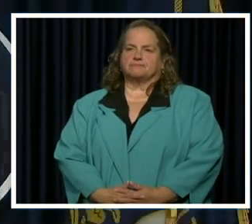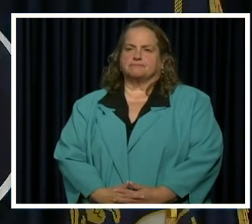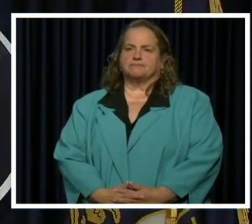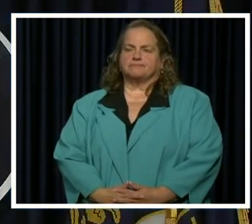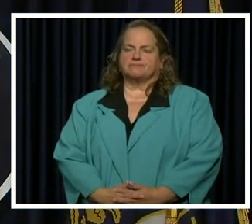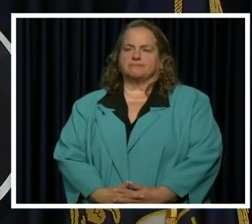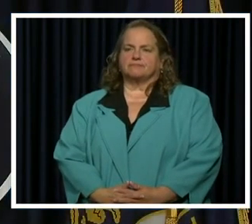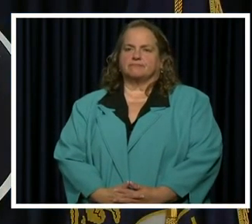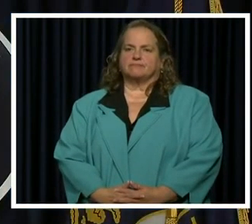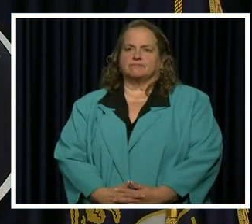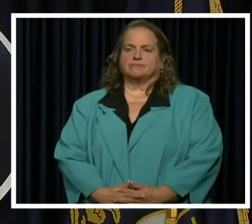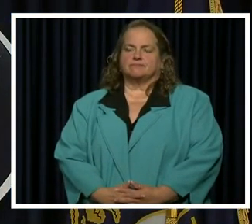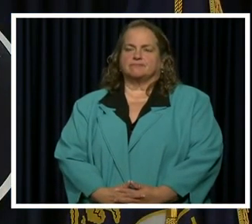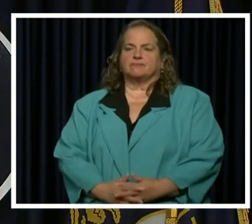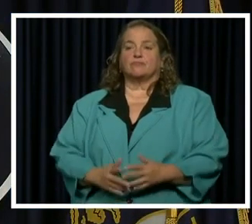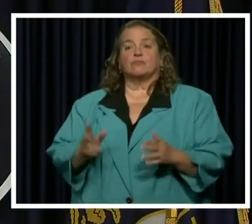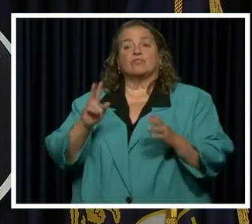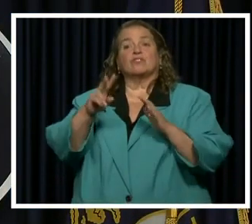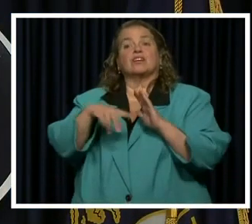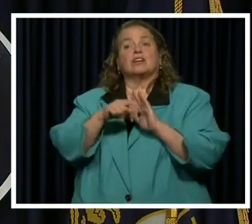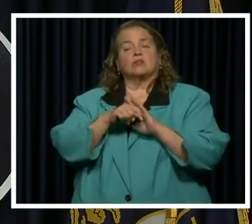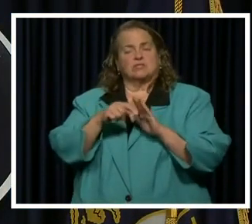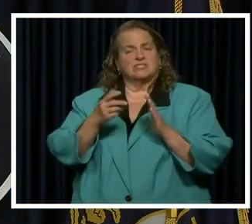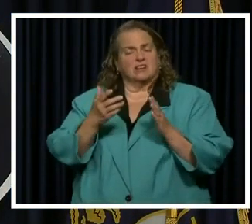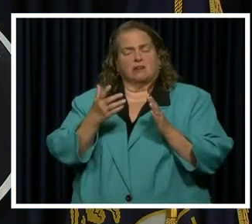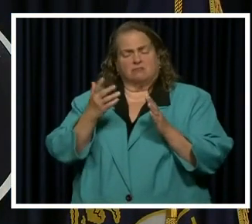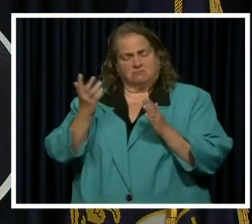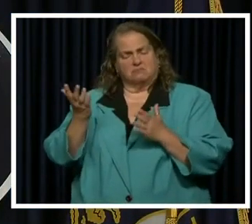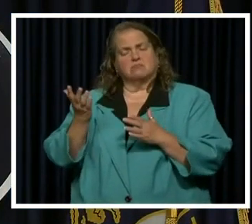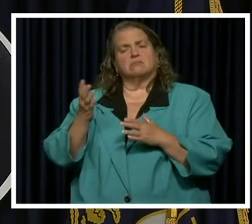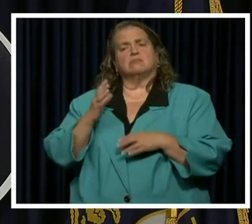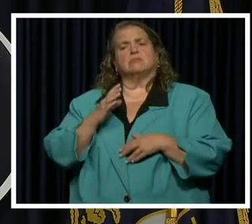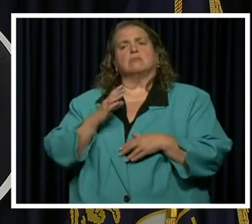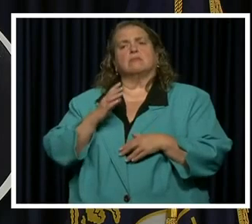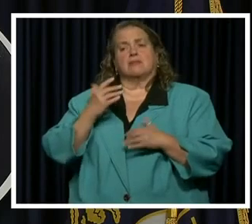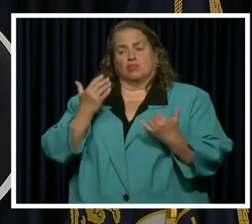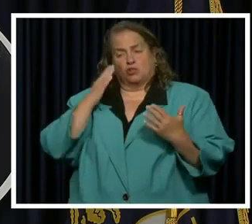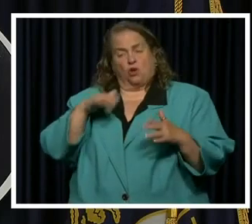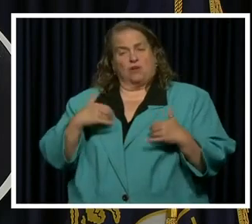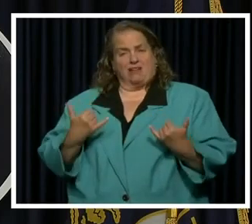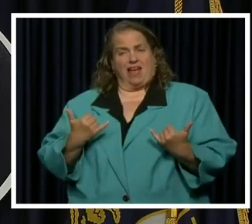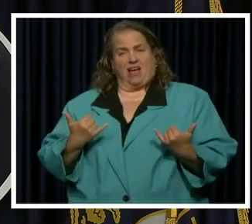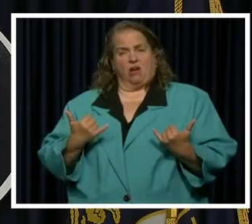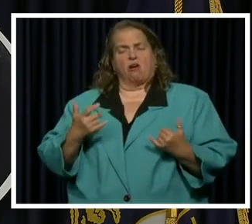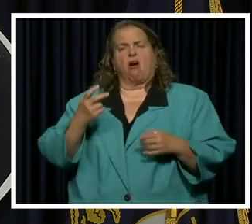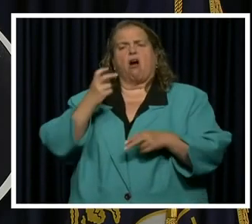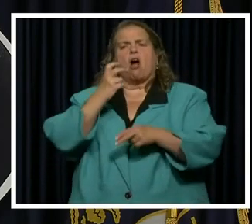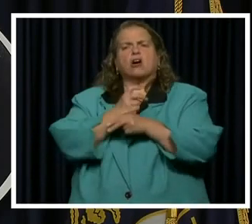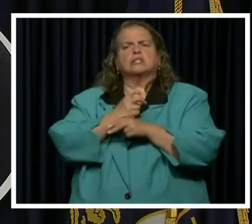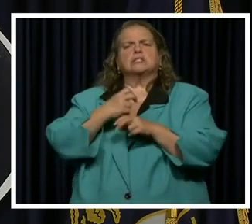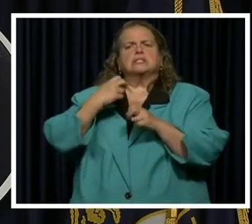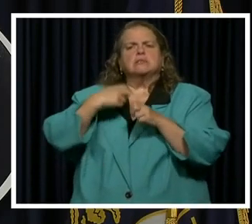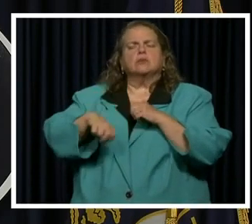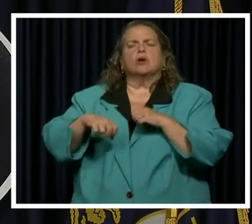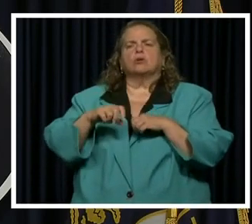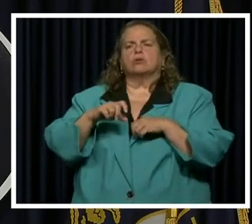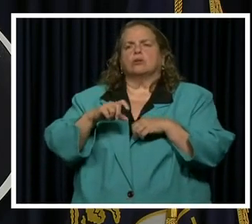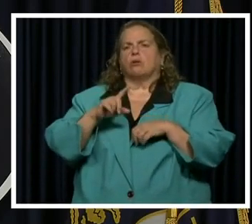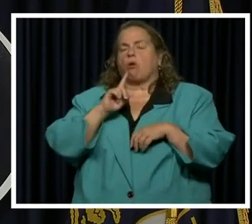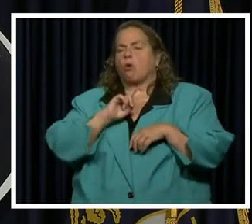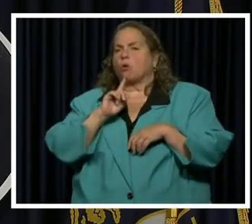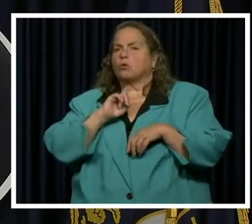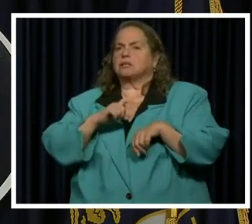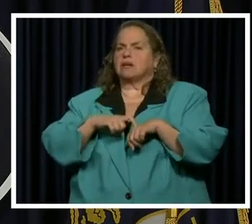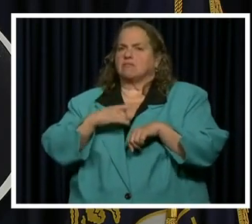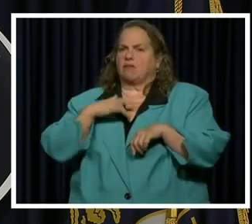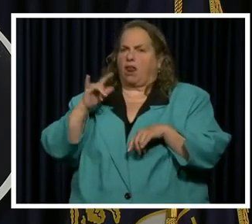You know, these can be hard, difficult, lonely times. It feels like they have dragged on, but I know many